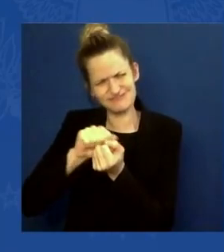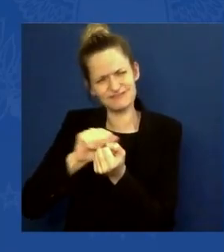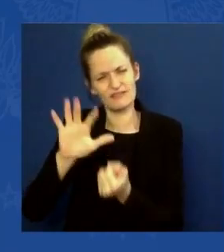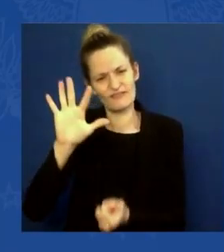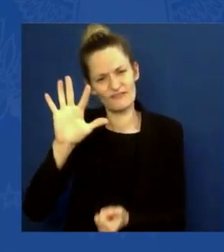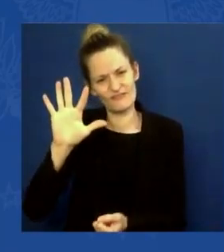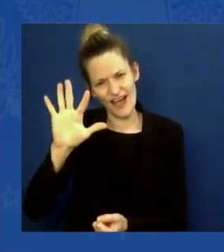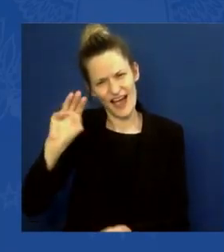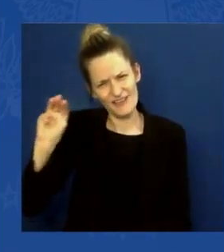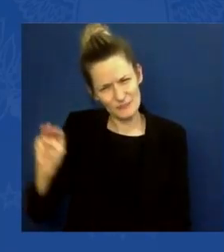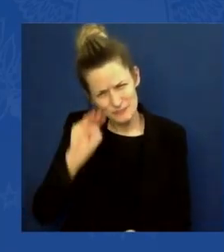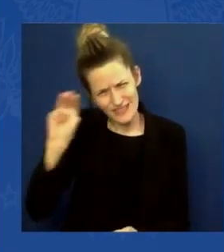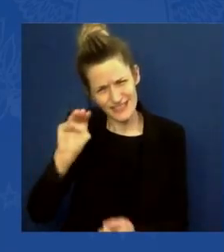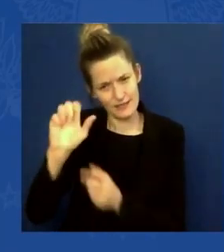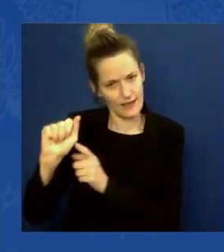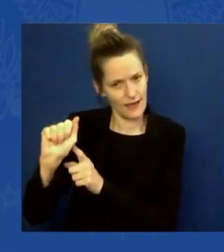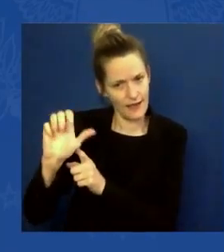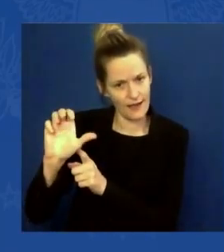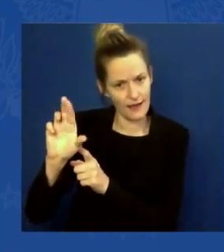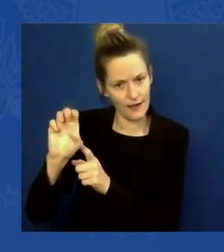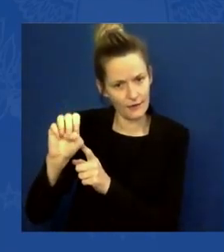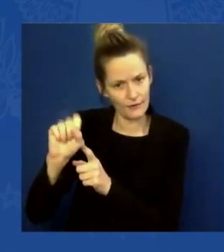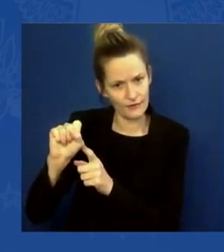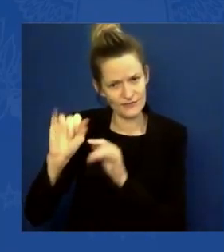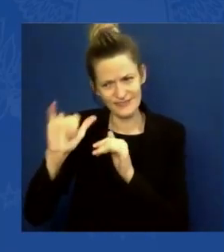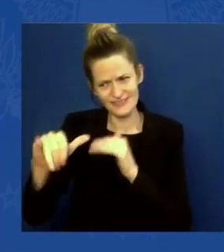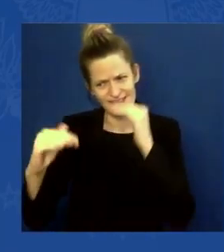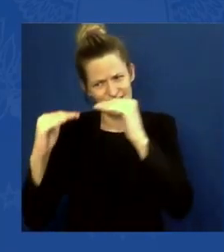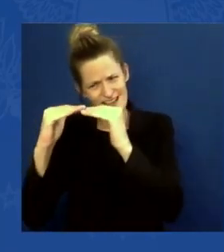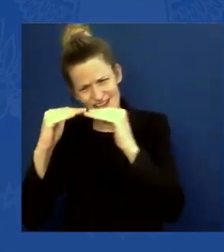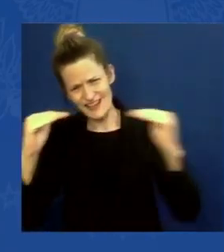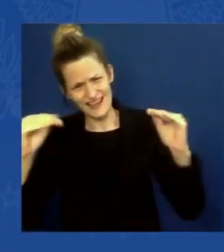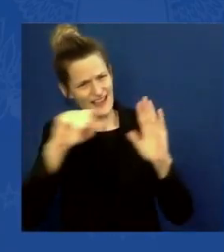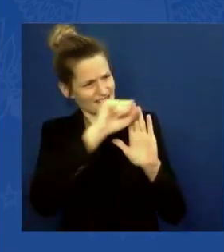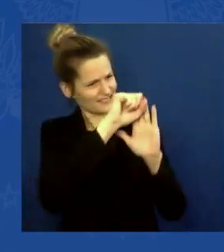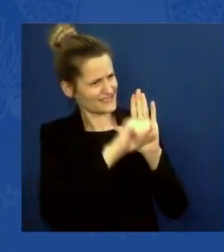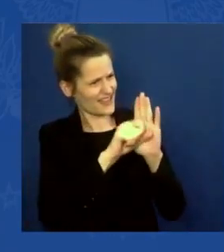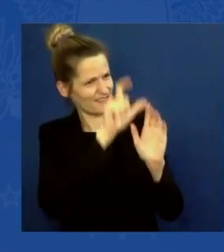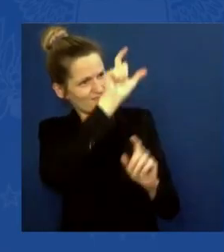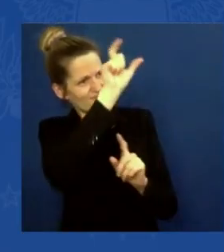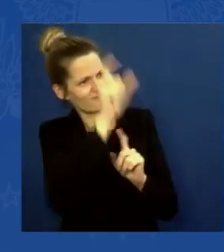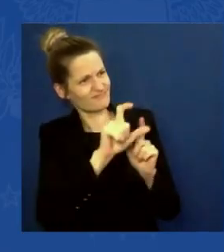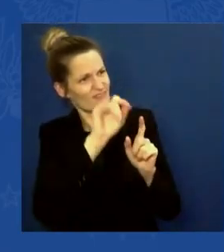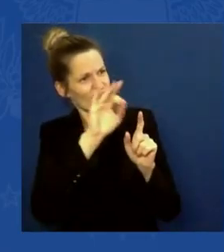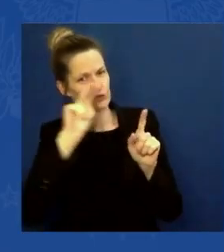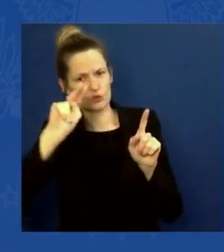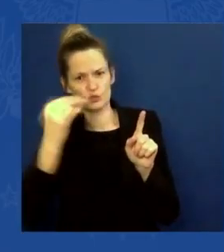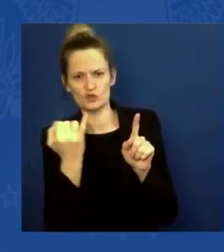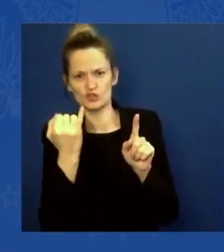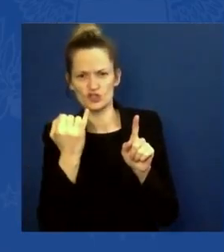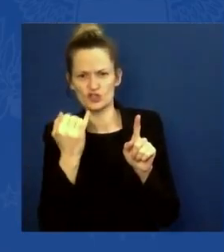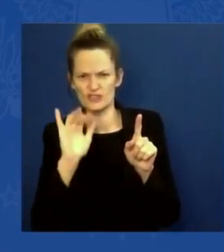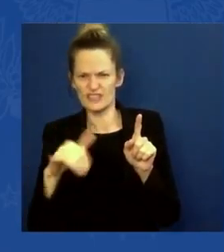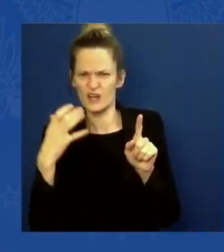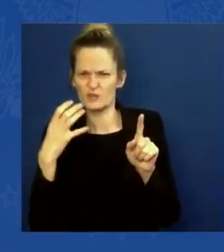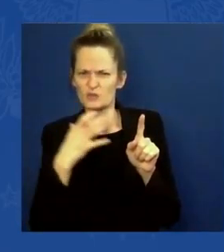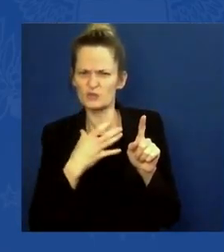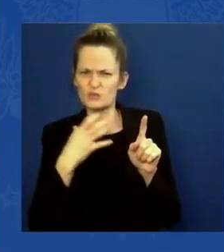flat. They've caused billions of dollars in damage and forced tens of thousands of people to evacuate their homes and businesses.